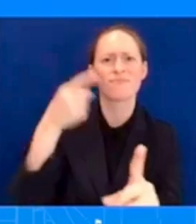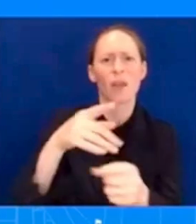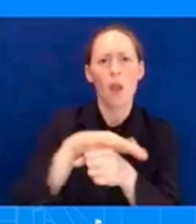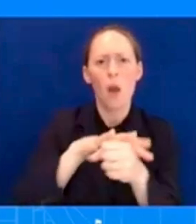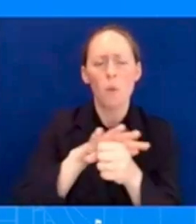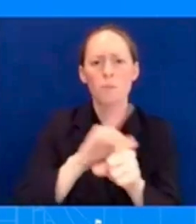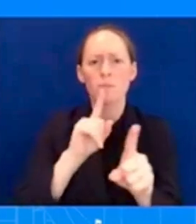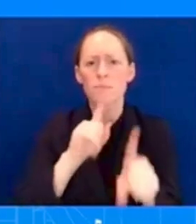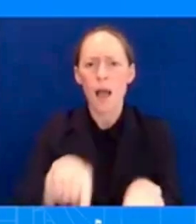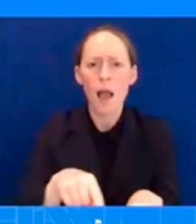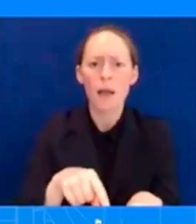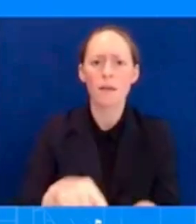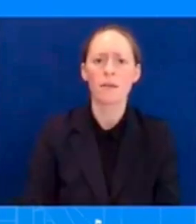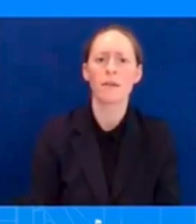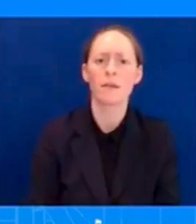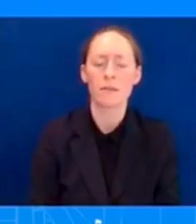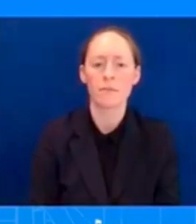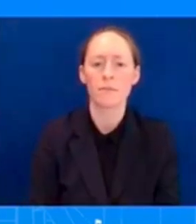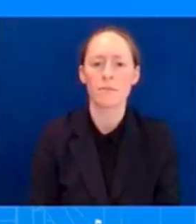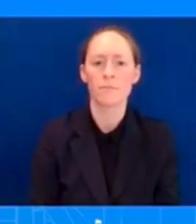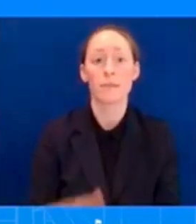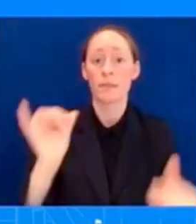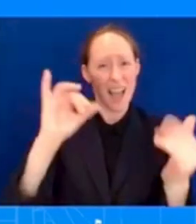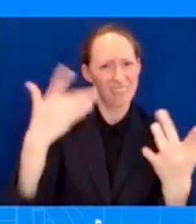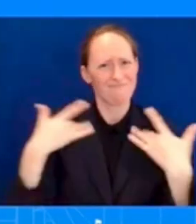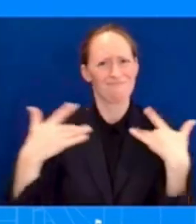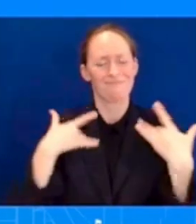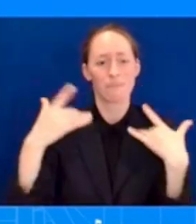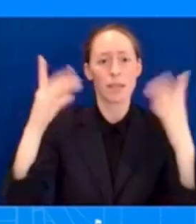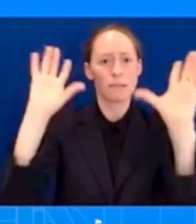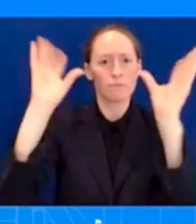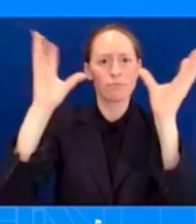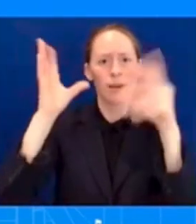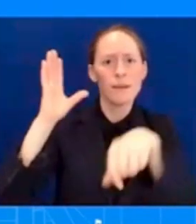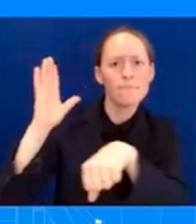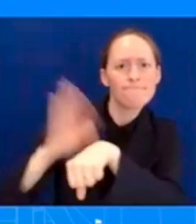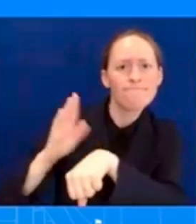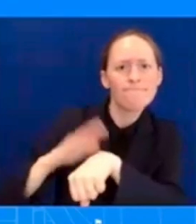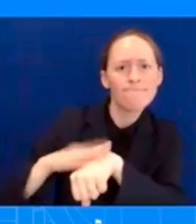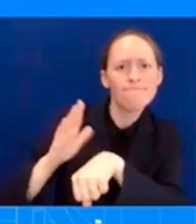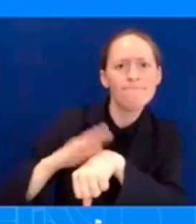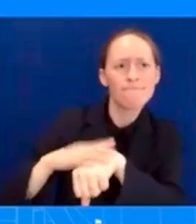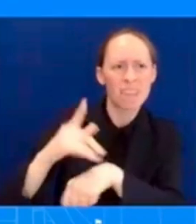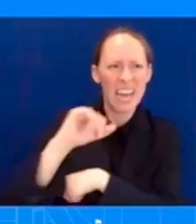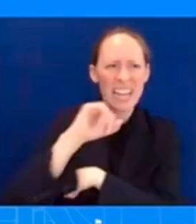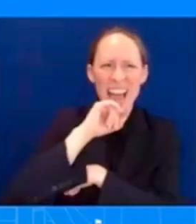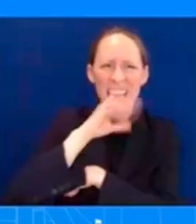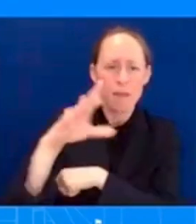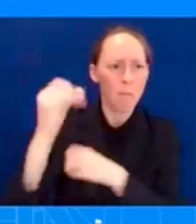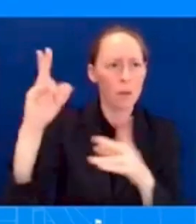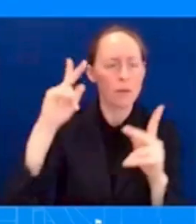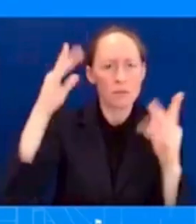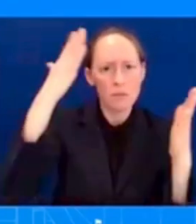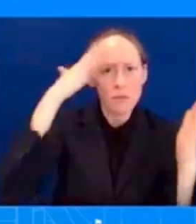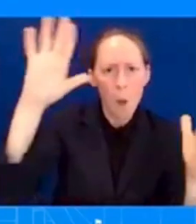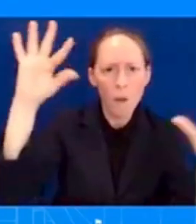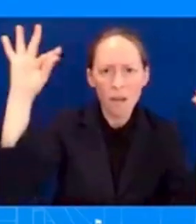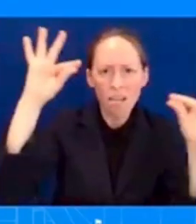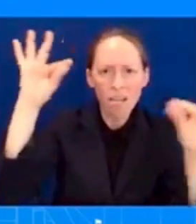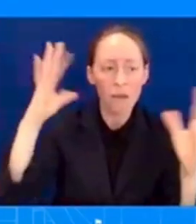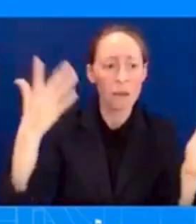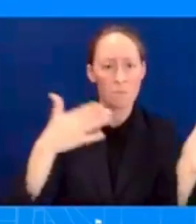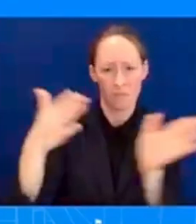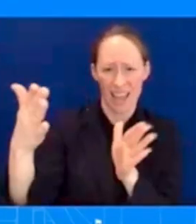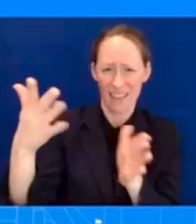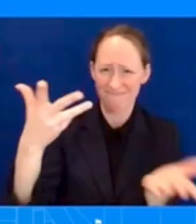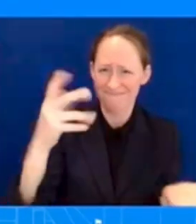some people are saying that there wasn't a clear evacuation plan? So look, I know that there's an investigation going on on that particular question that you're asking me, so I'm not